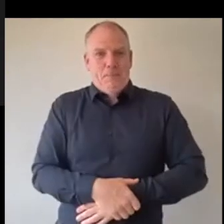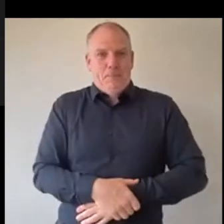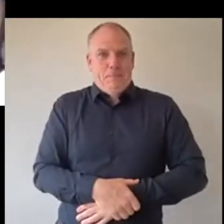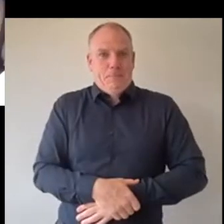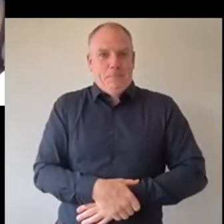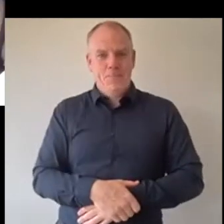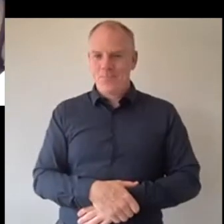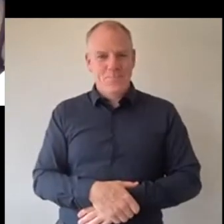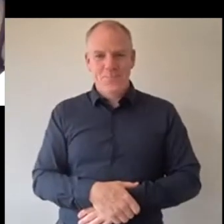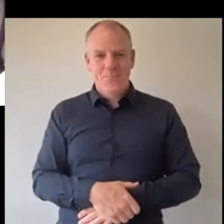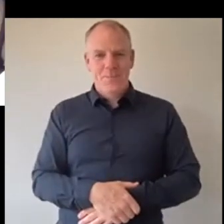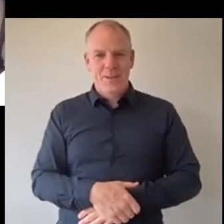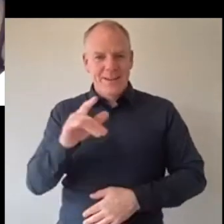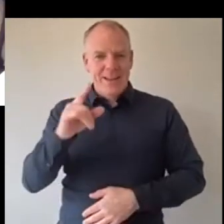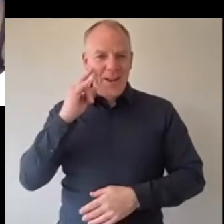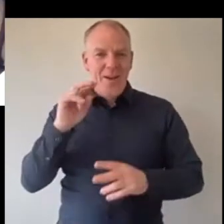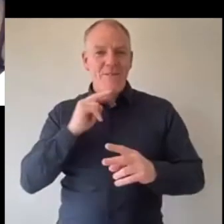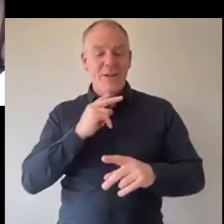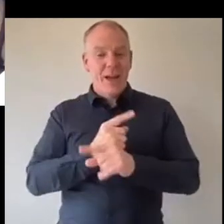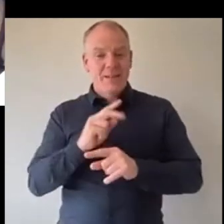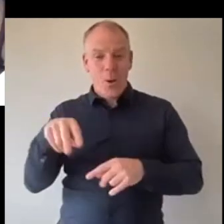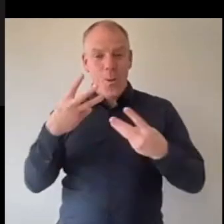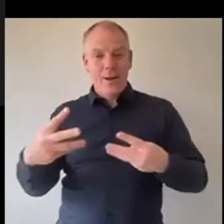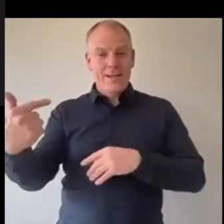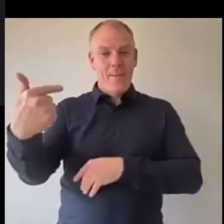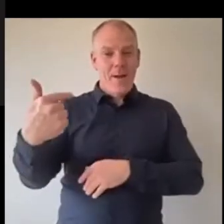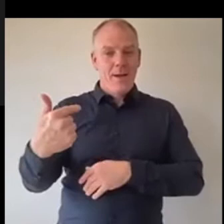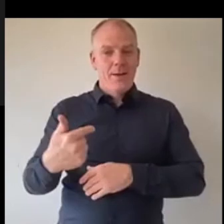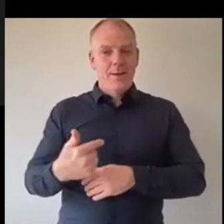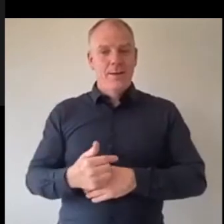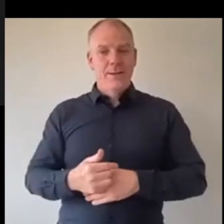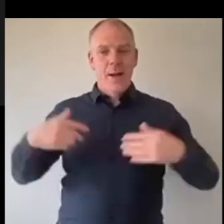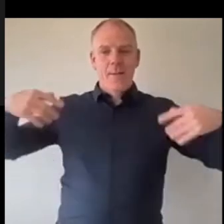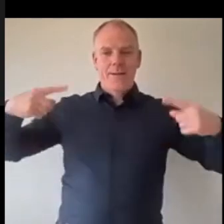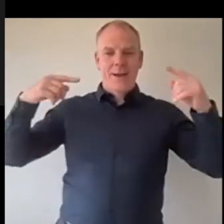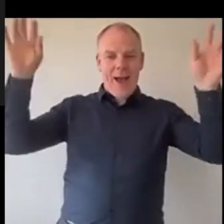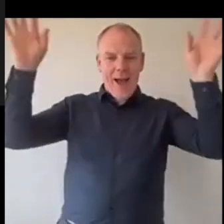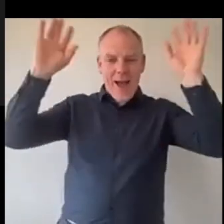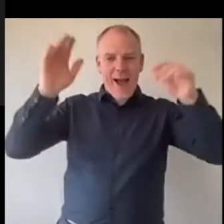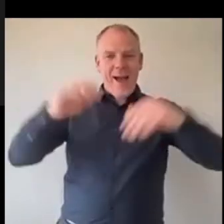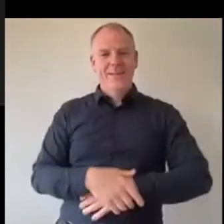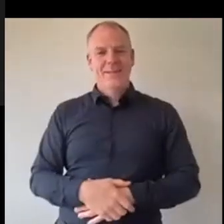we can only hear voices are they camera shy ah they're they're in the back there they're all right